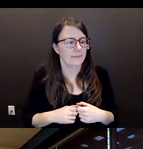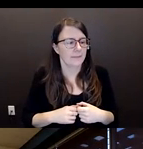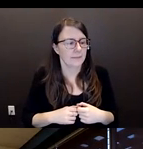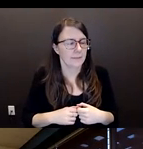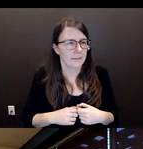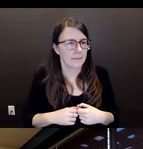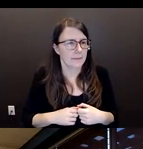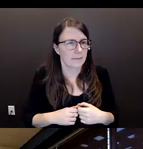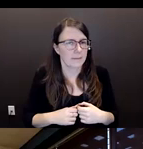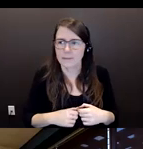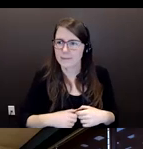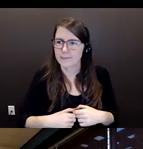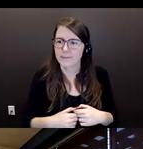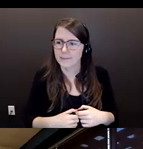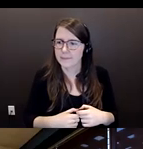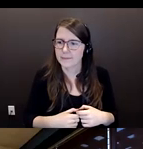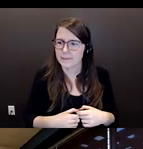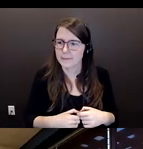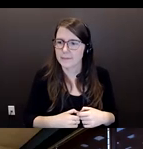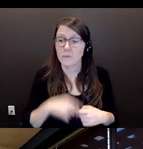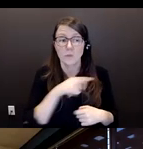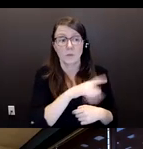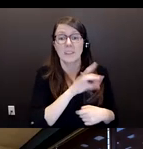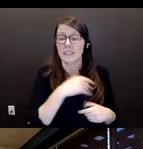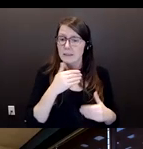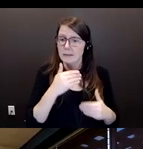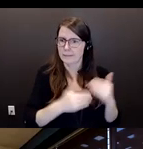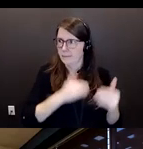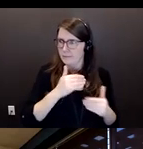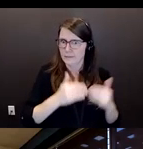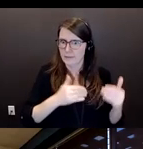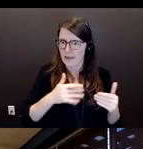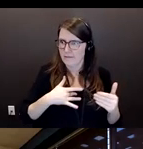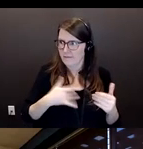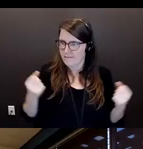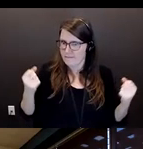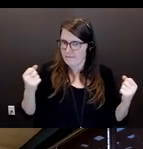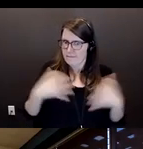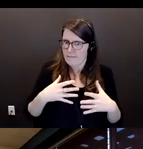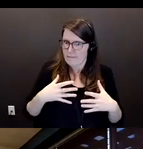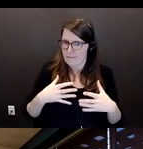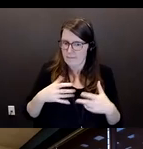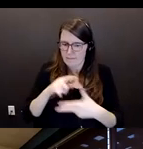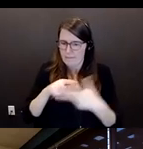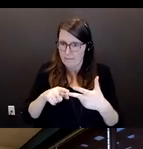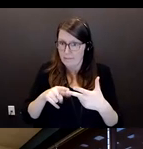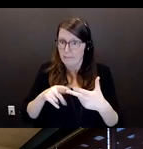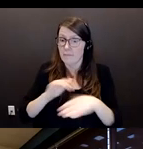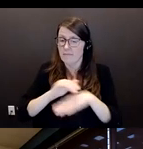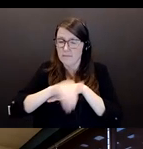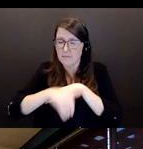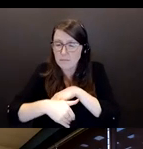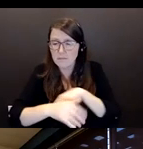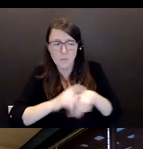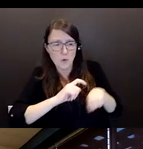at some point started to be fearful of, of these late night calls and of the fact,